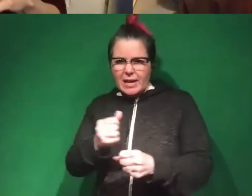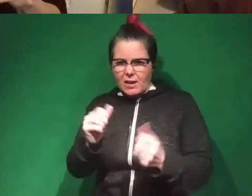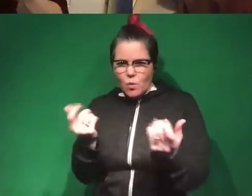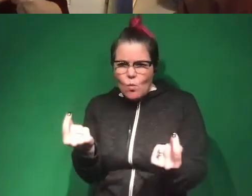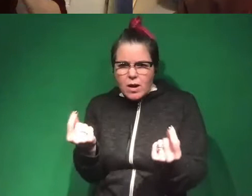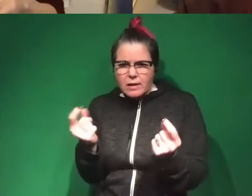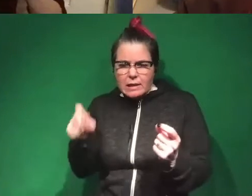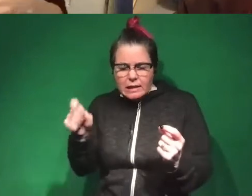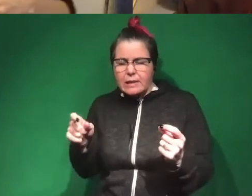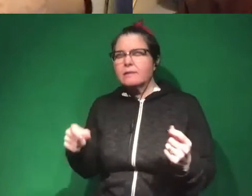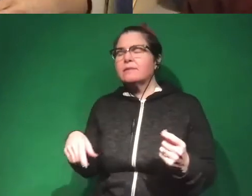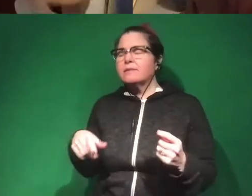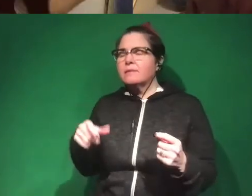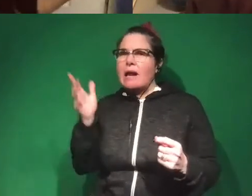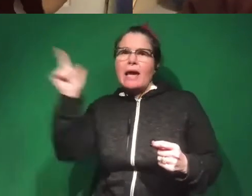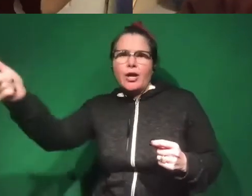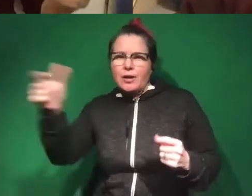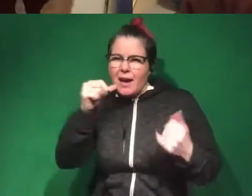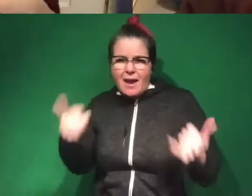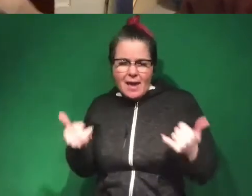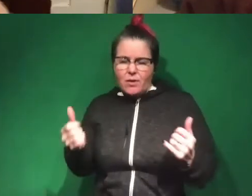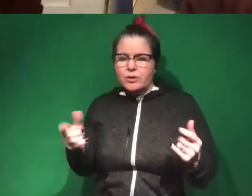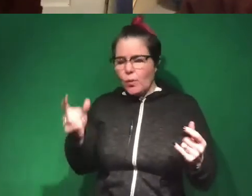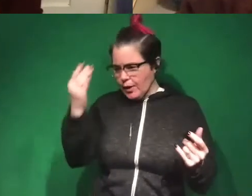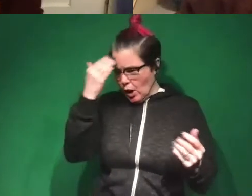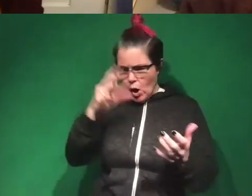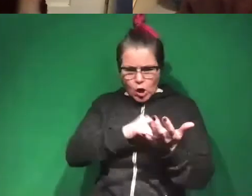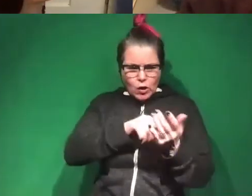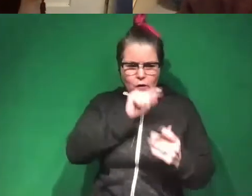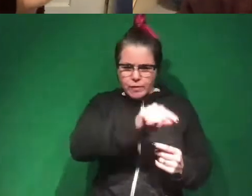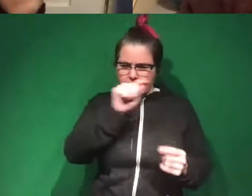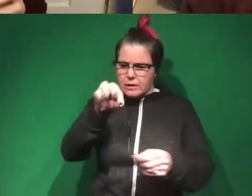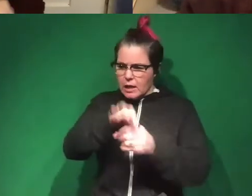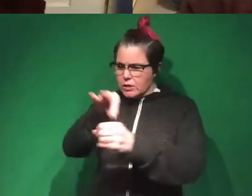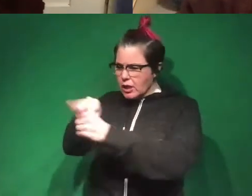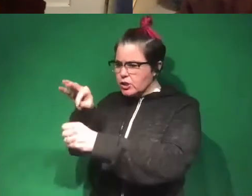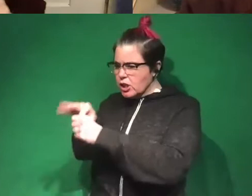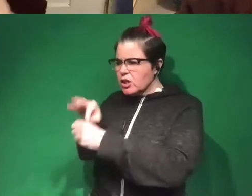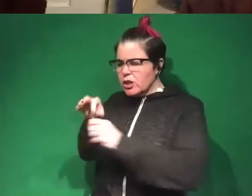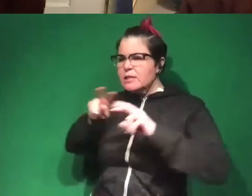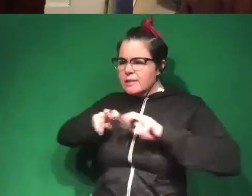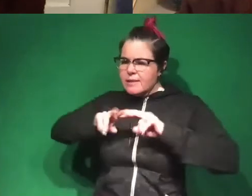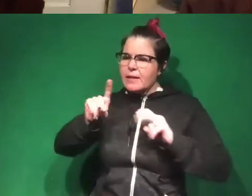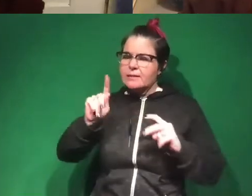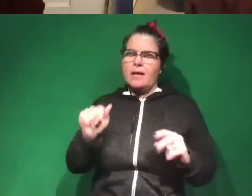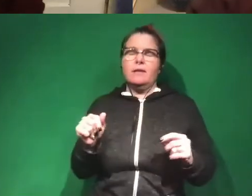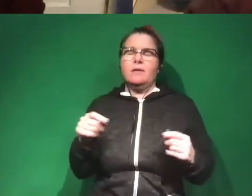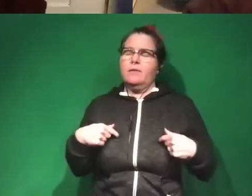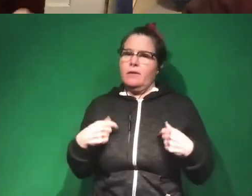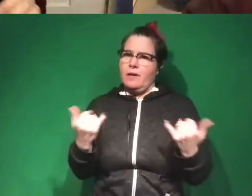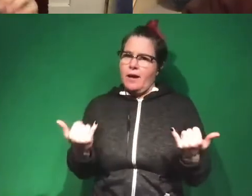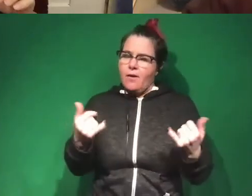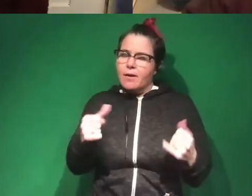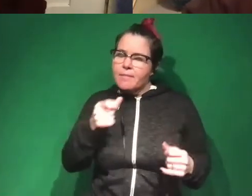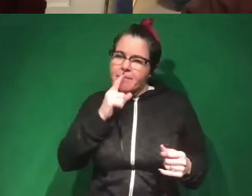current world and say, given what we know about lots of elections, what do we think is going to go on here? So let me be more specific. So one big thing that I'm sure is not news to